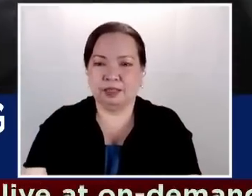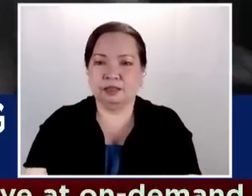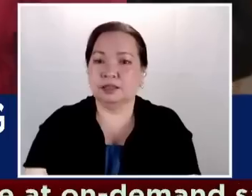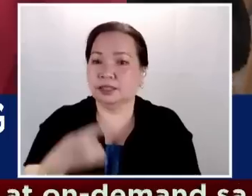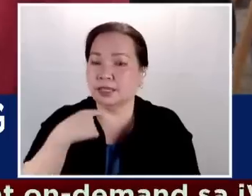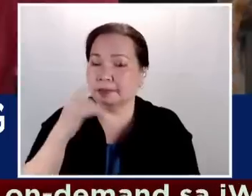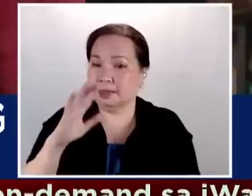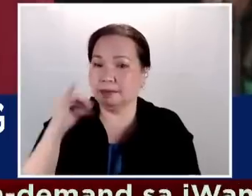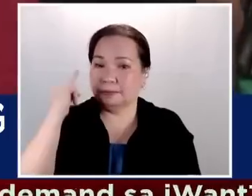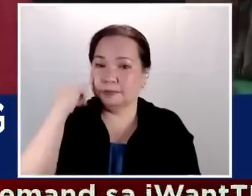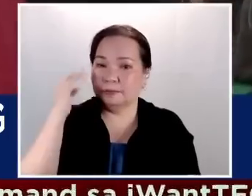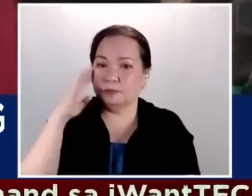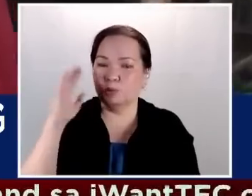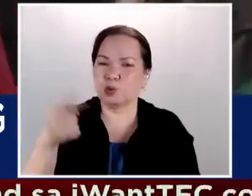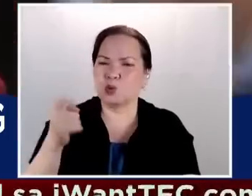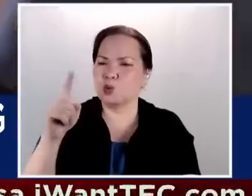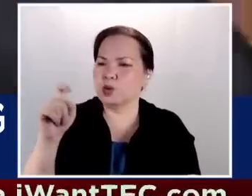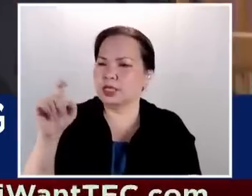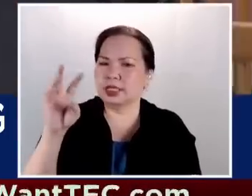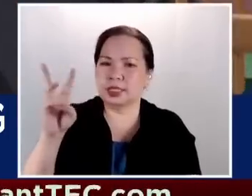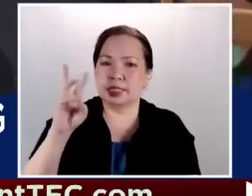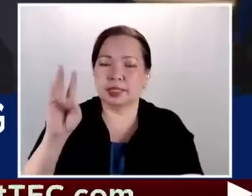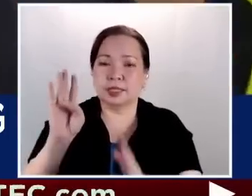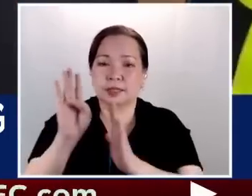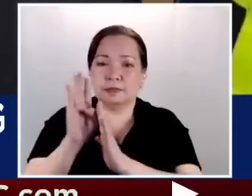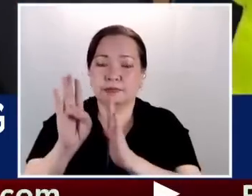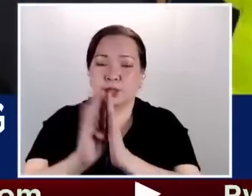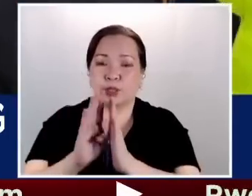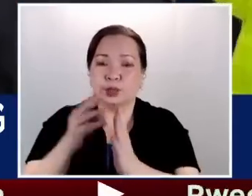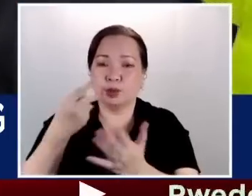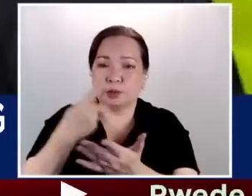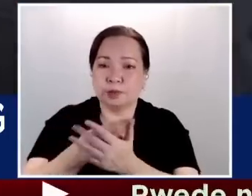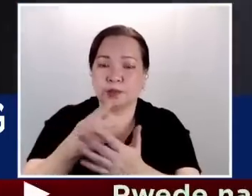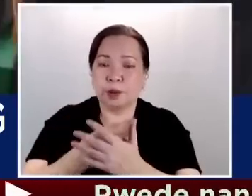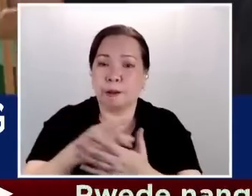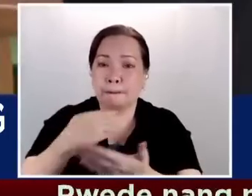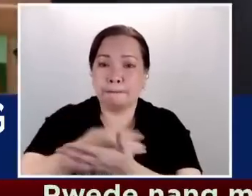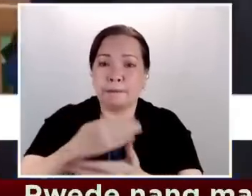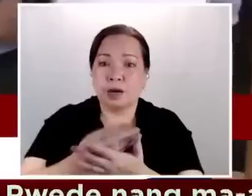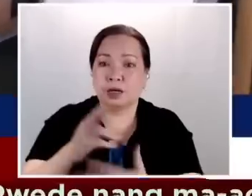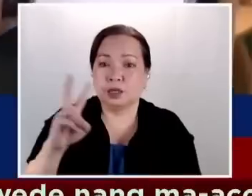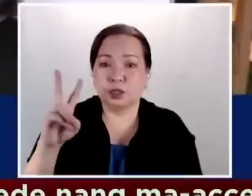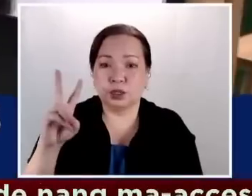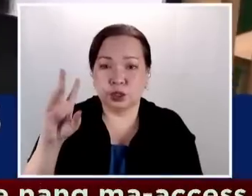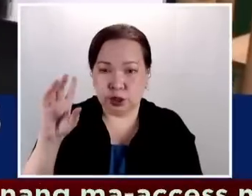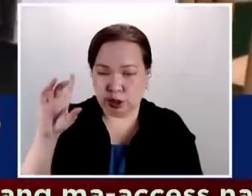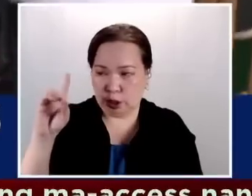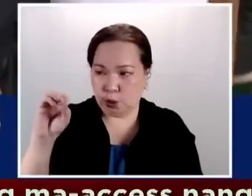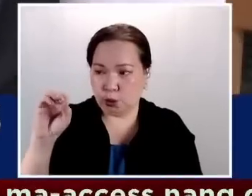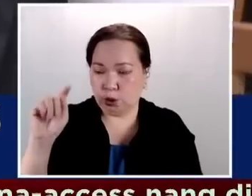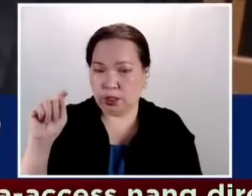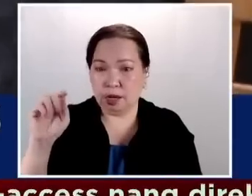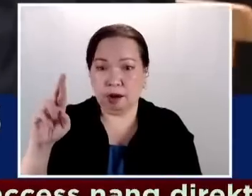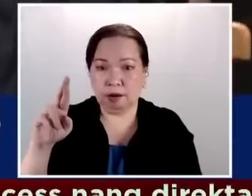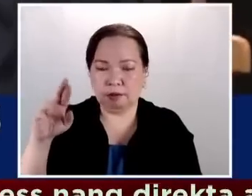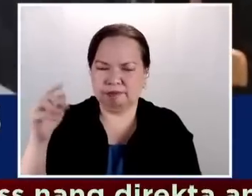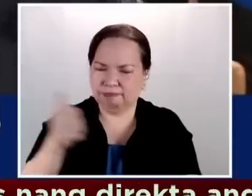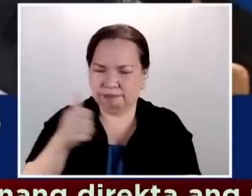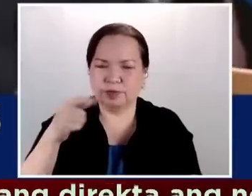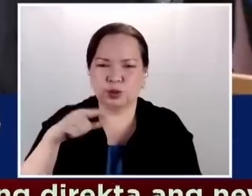tumaas sa P160 billion pesos ang budget ng DOTR ngayong 2023 at malaki rito